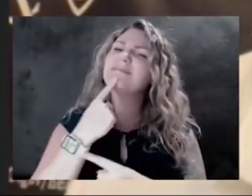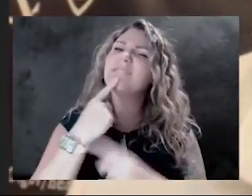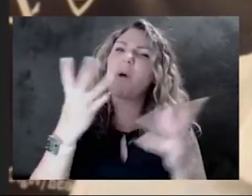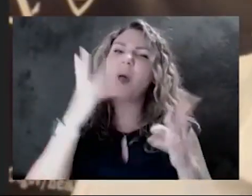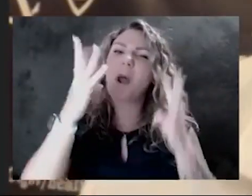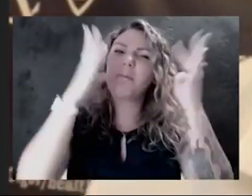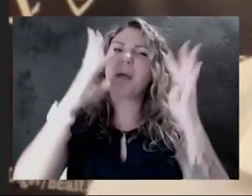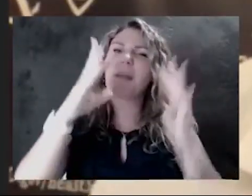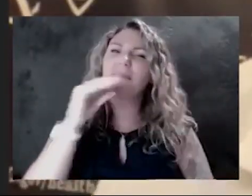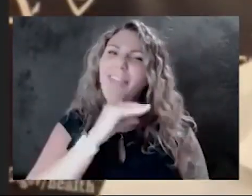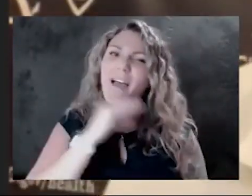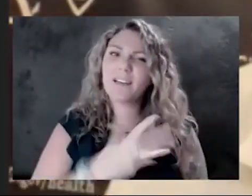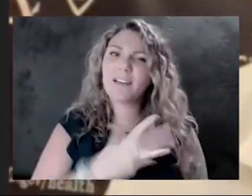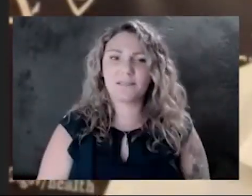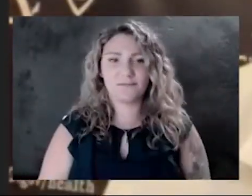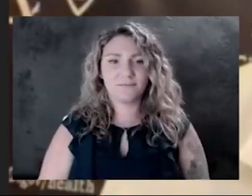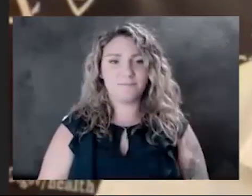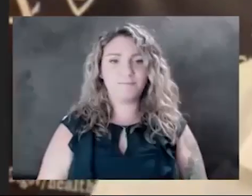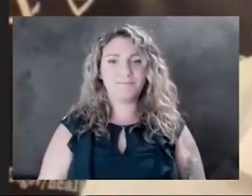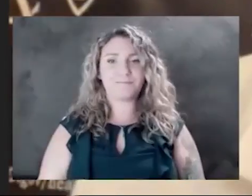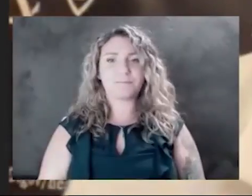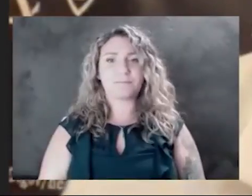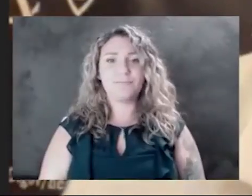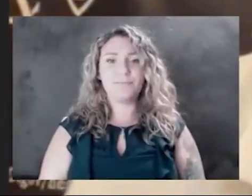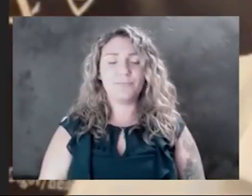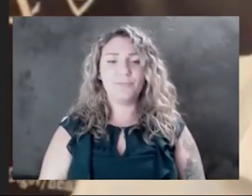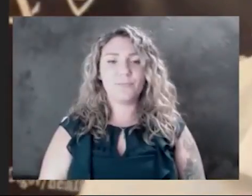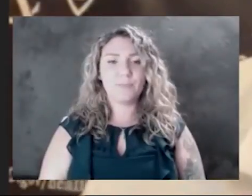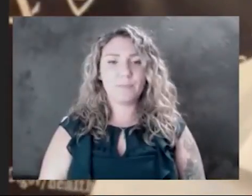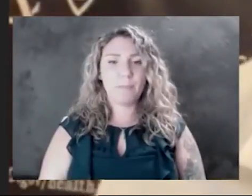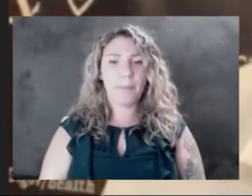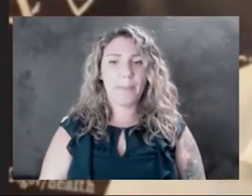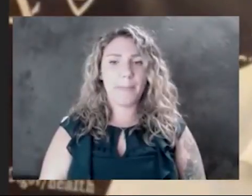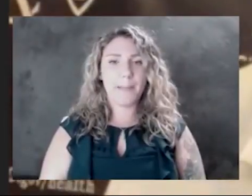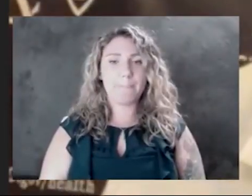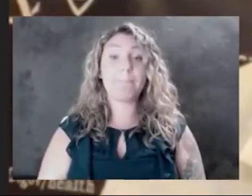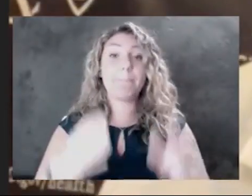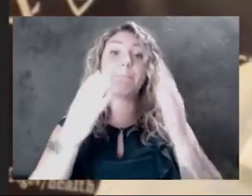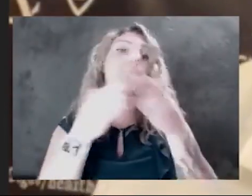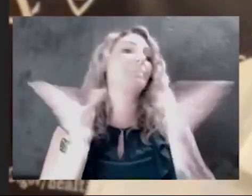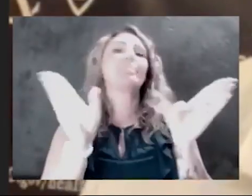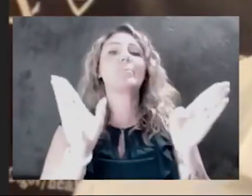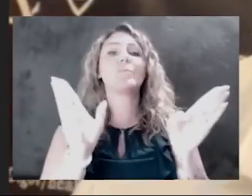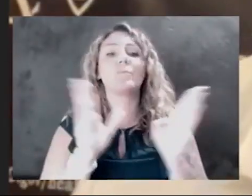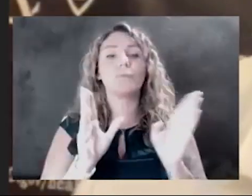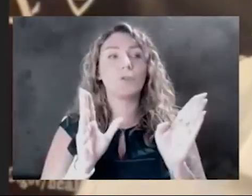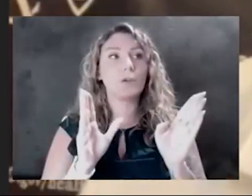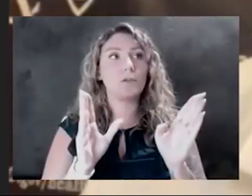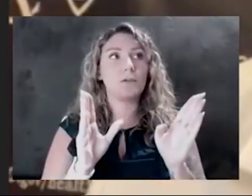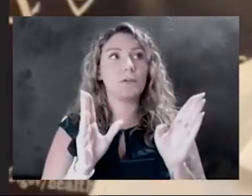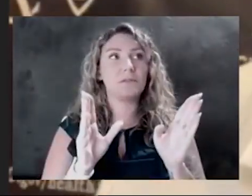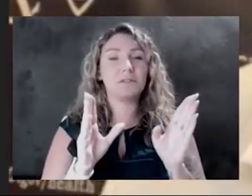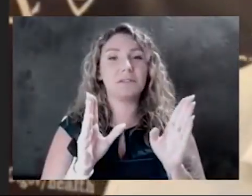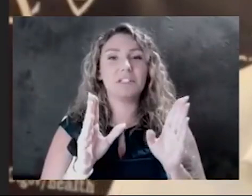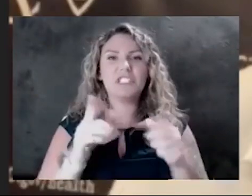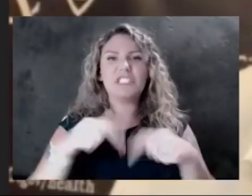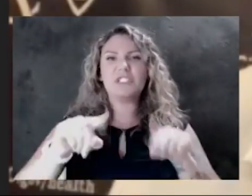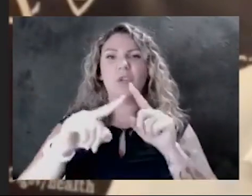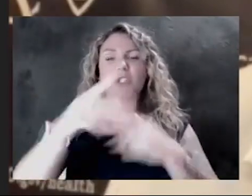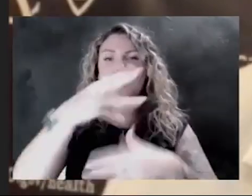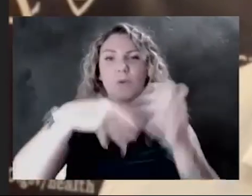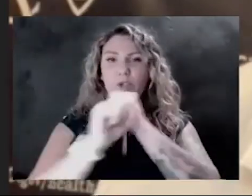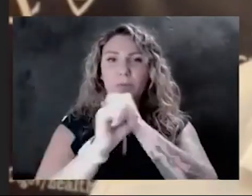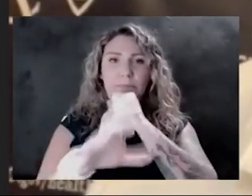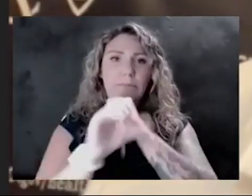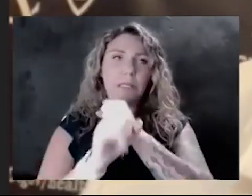So I think in general, there are lots of things that happen in social media that are